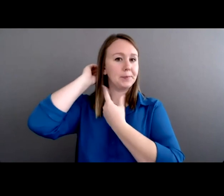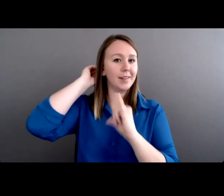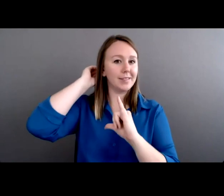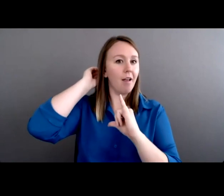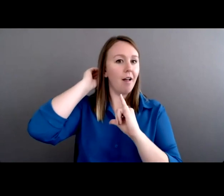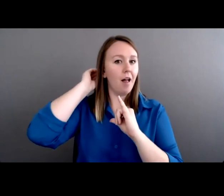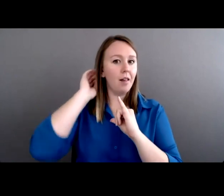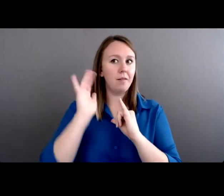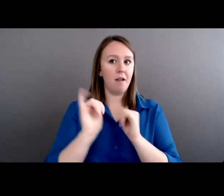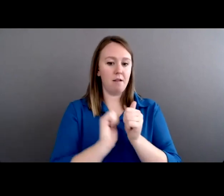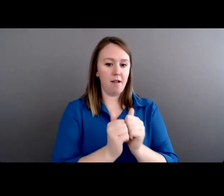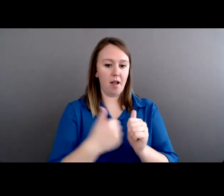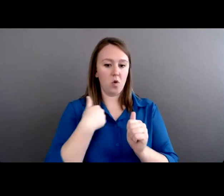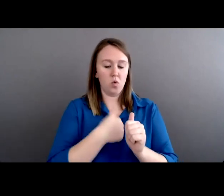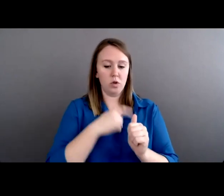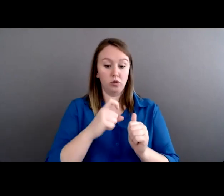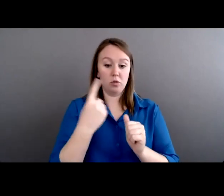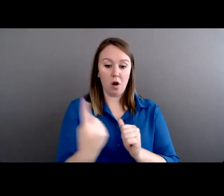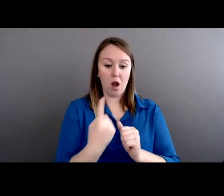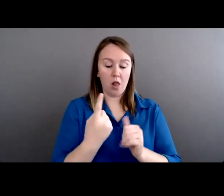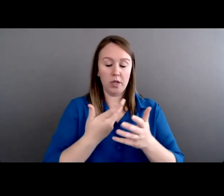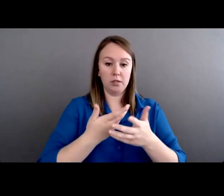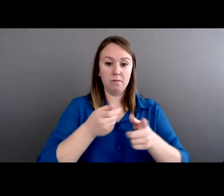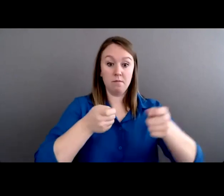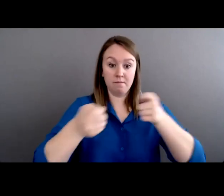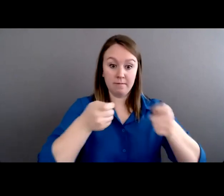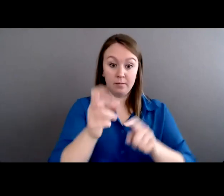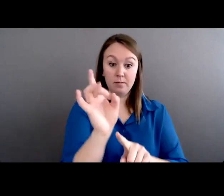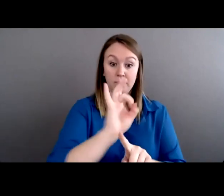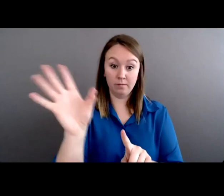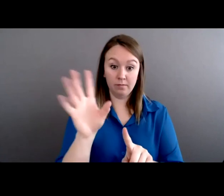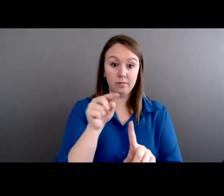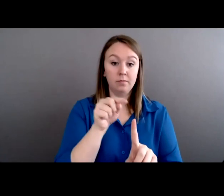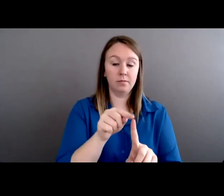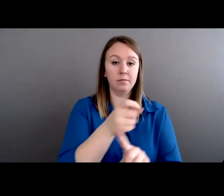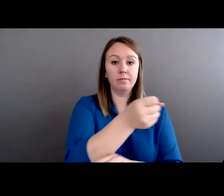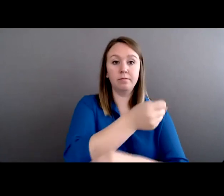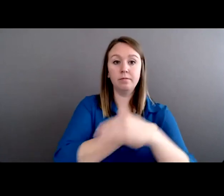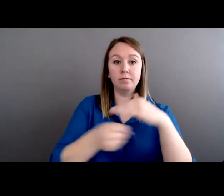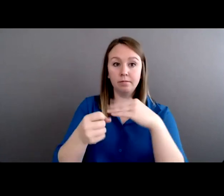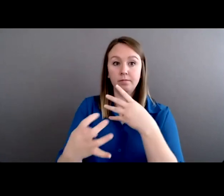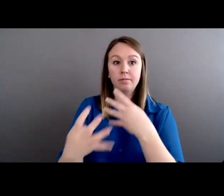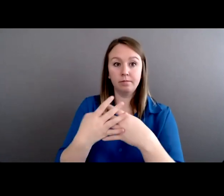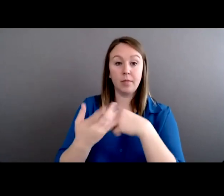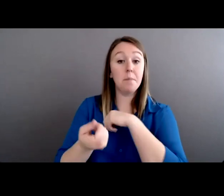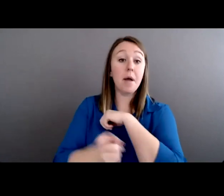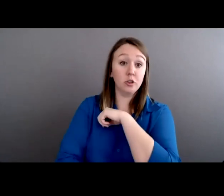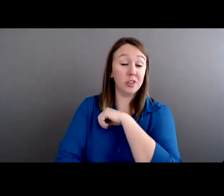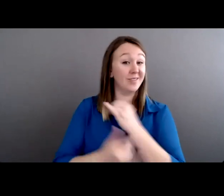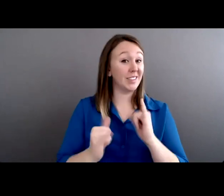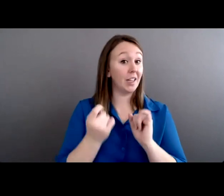that the way we always should be dealing with violence is locking folks up and punishing. And